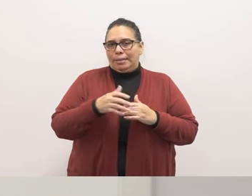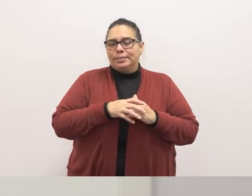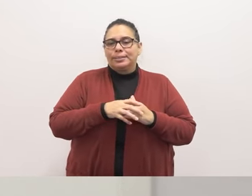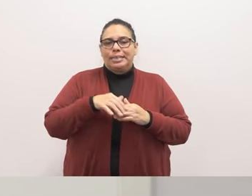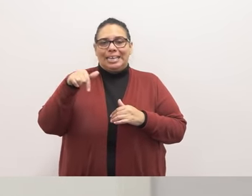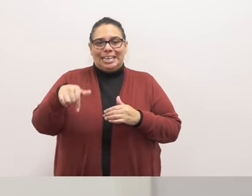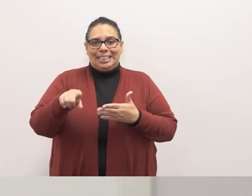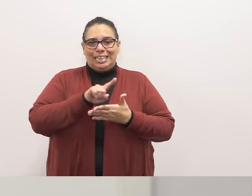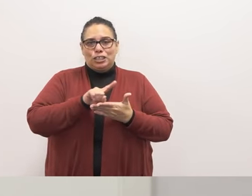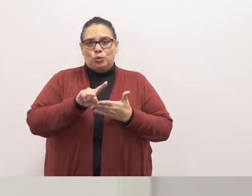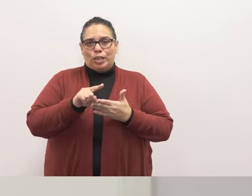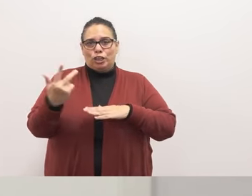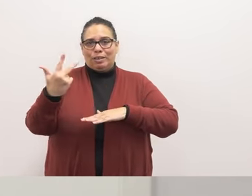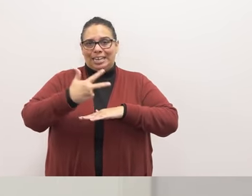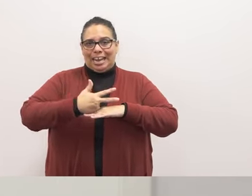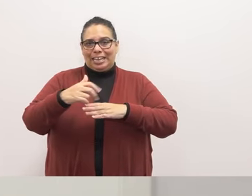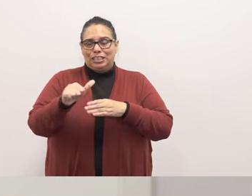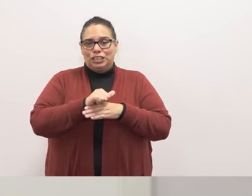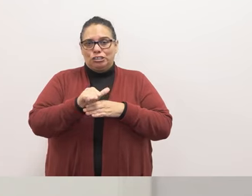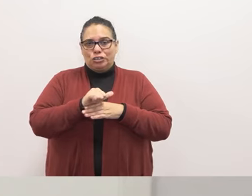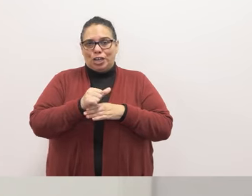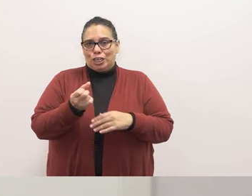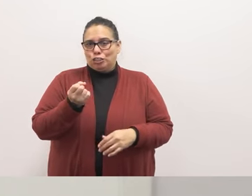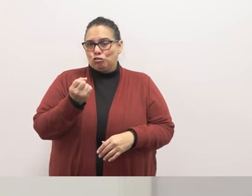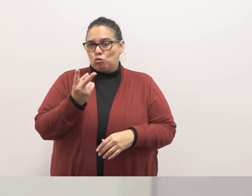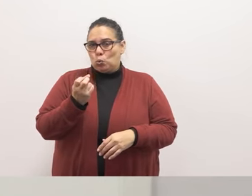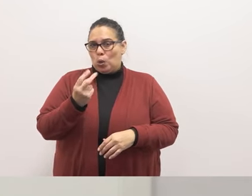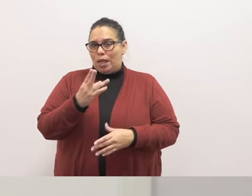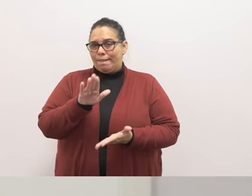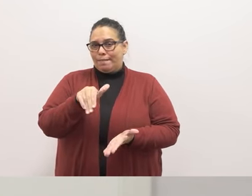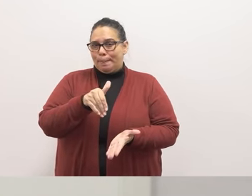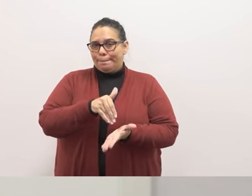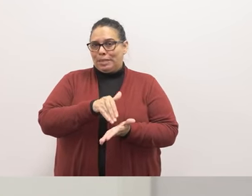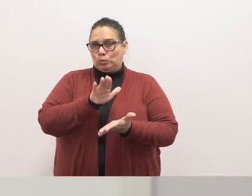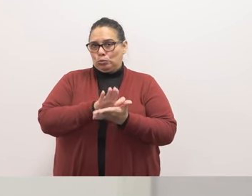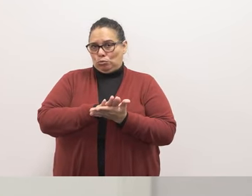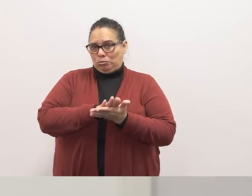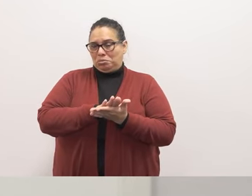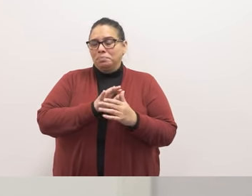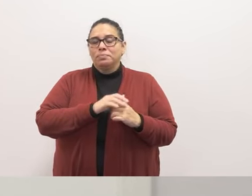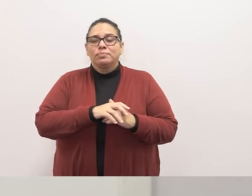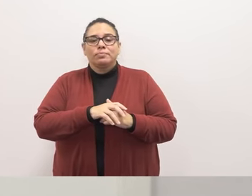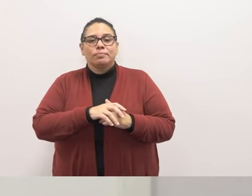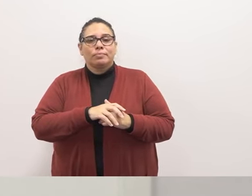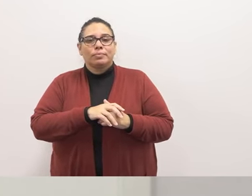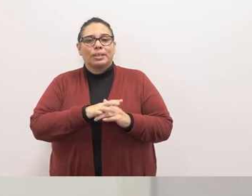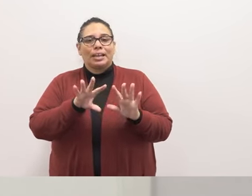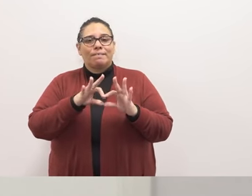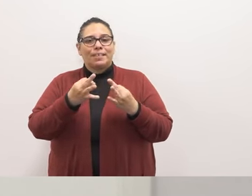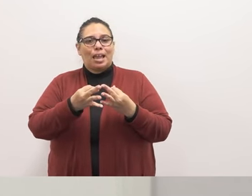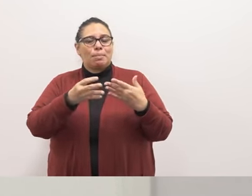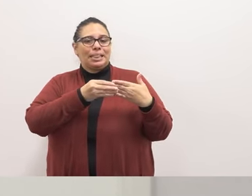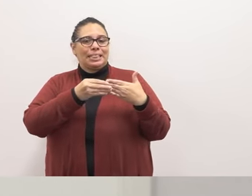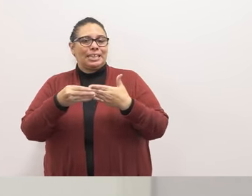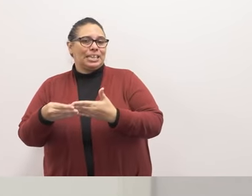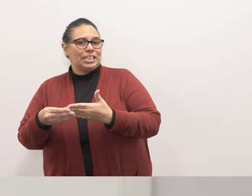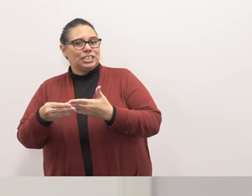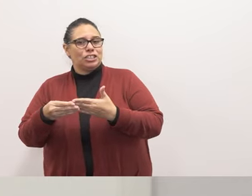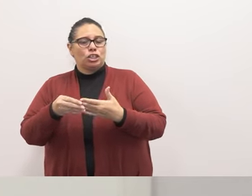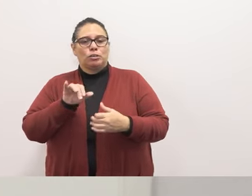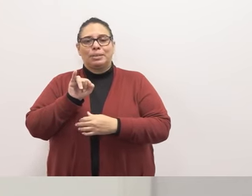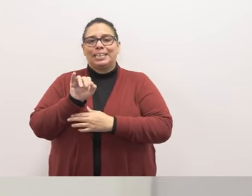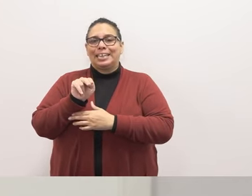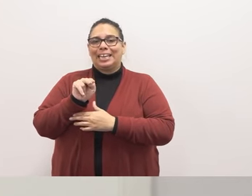this week three days of training that 12 of our middle schools are taking part in that is the family leadership incorporated